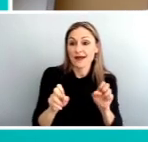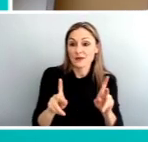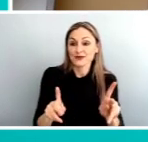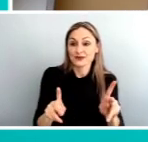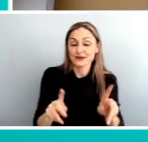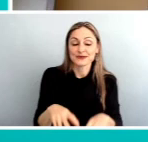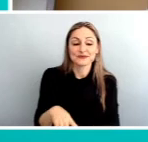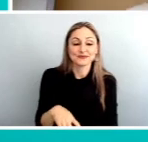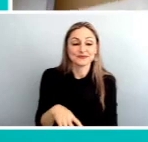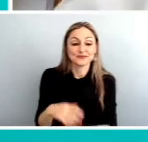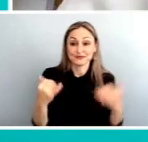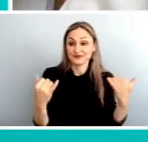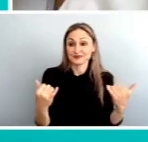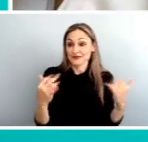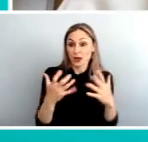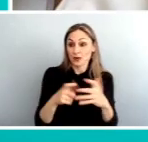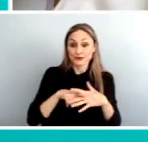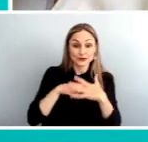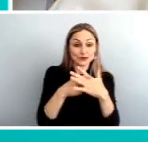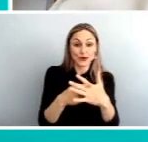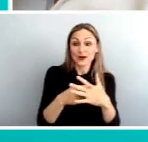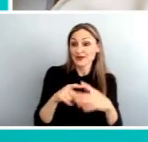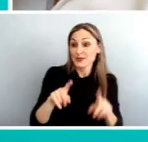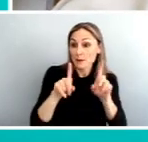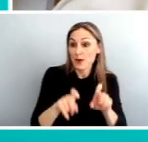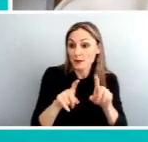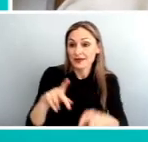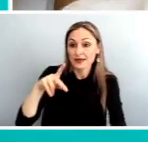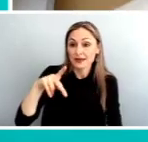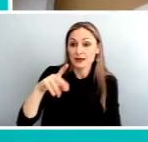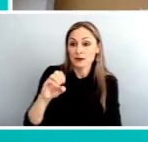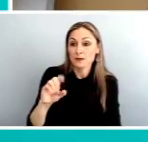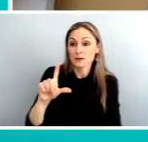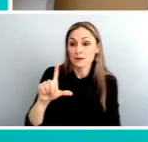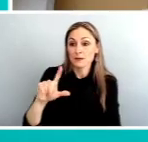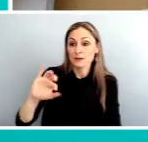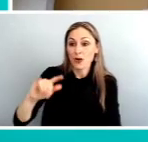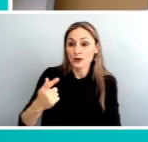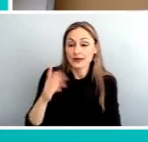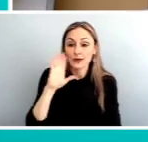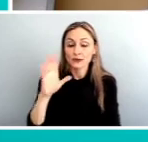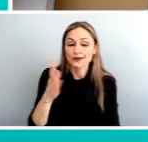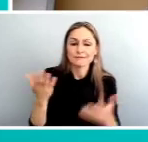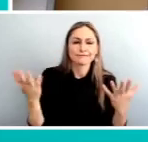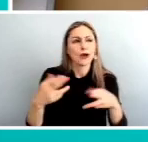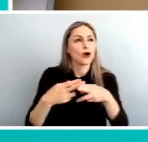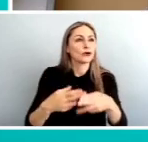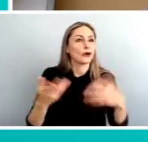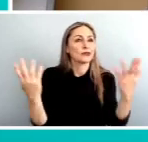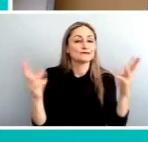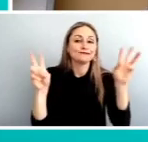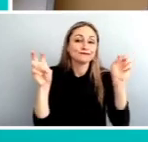to, uh, start the polling with some, uh, I'll call them get to know